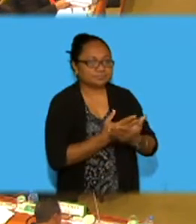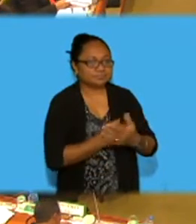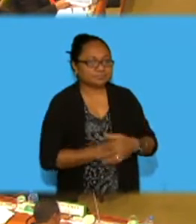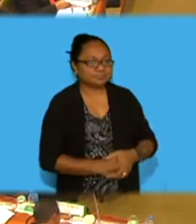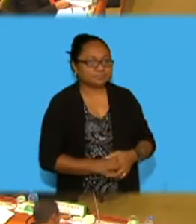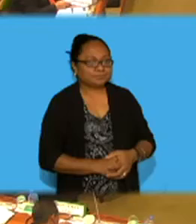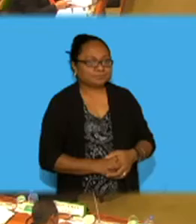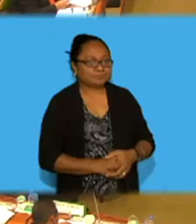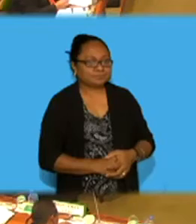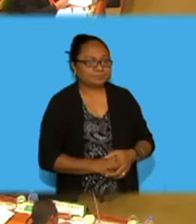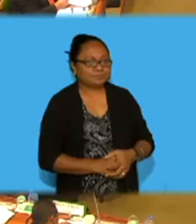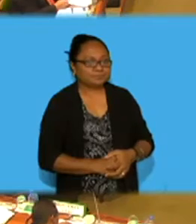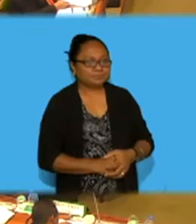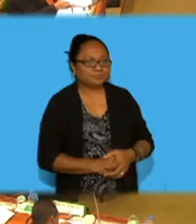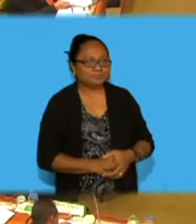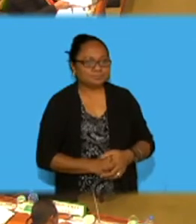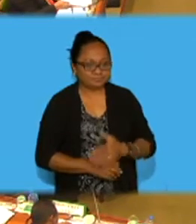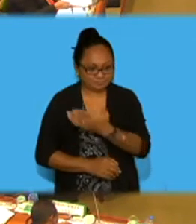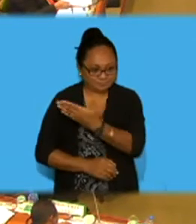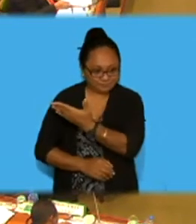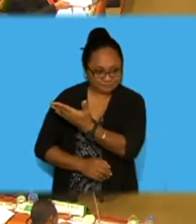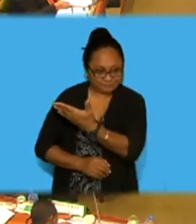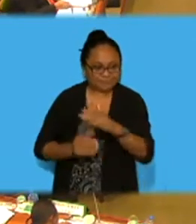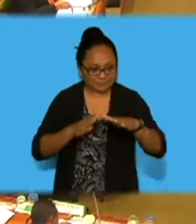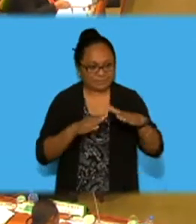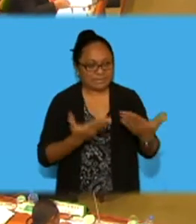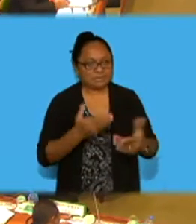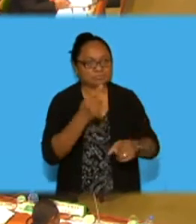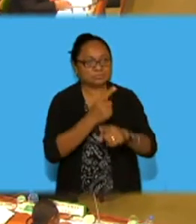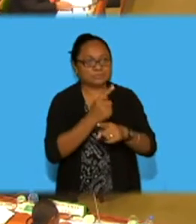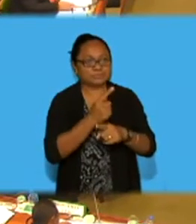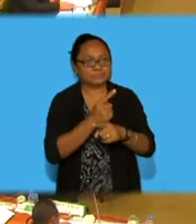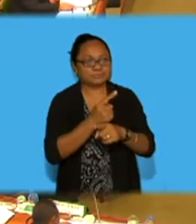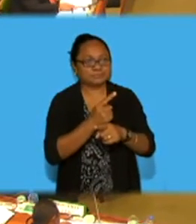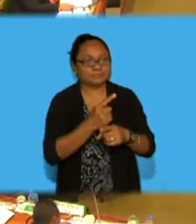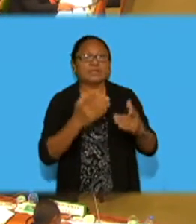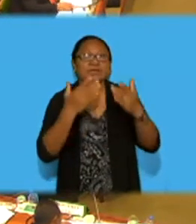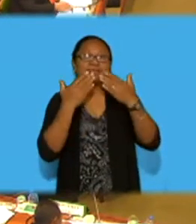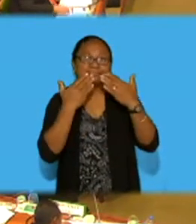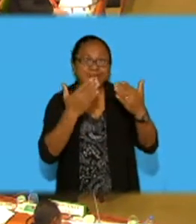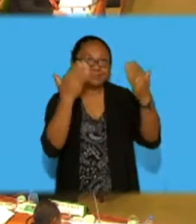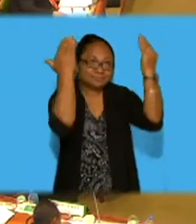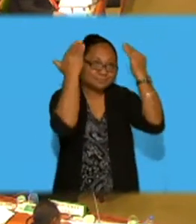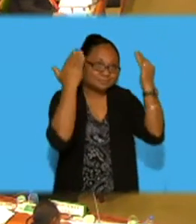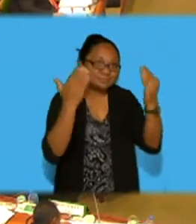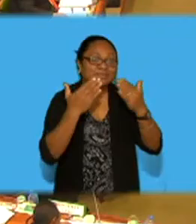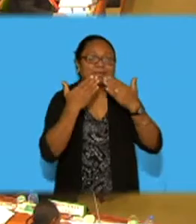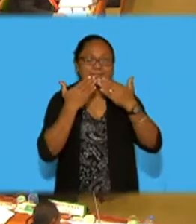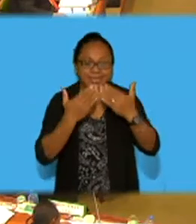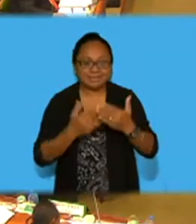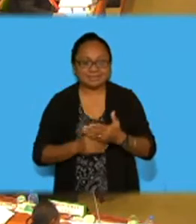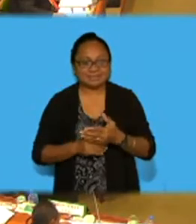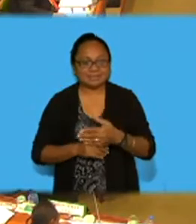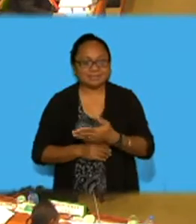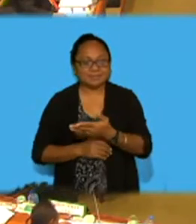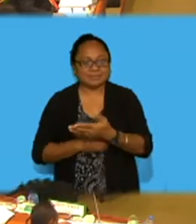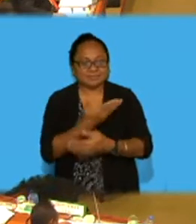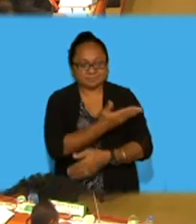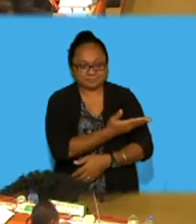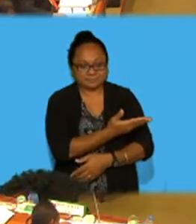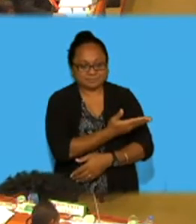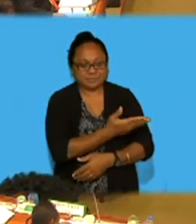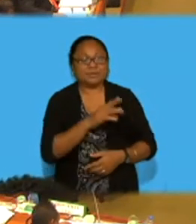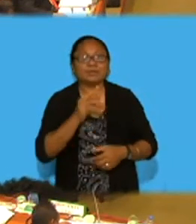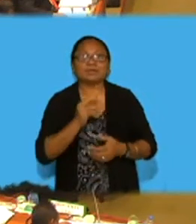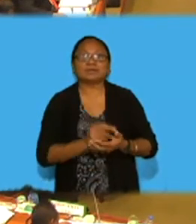Thank you, Madam Speaker, and I also thank the Honourable Member. Madam Speaker, in 2013, the Fiji Roads